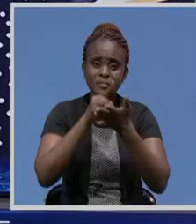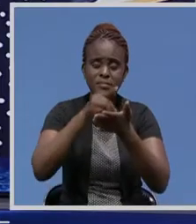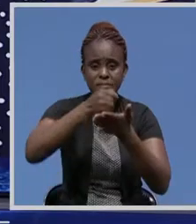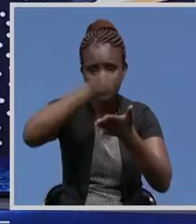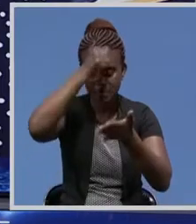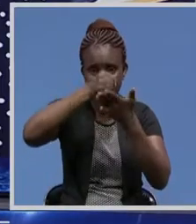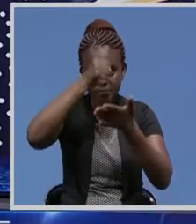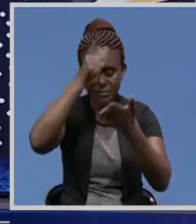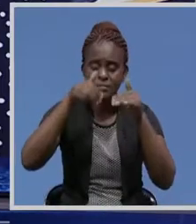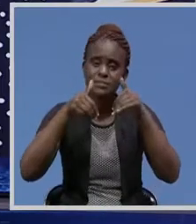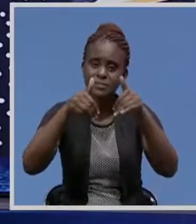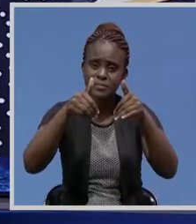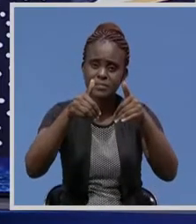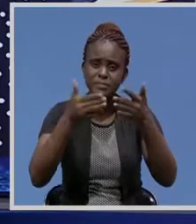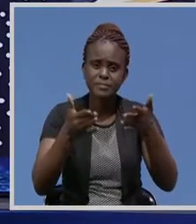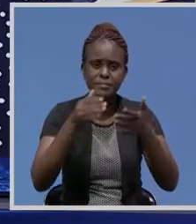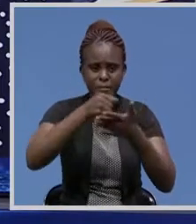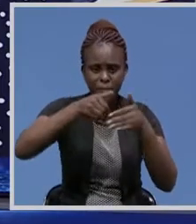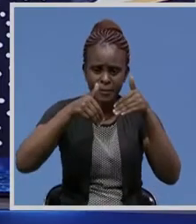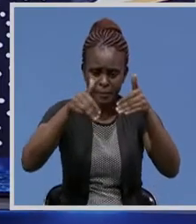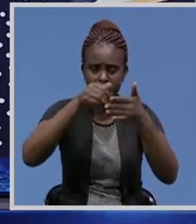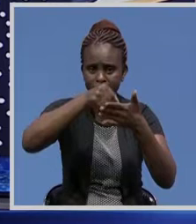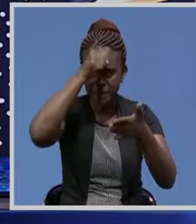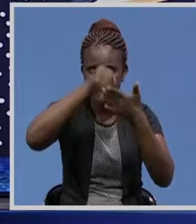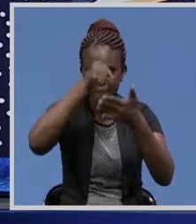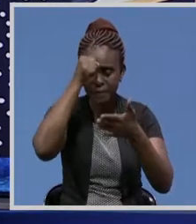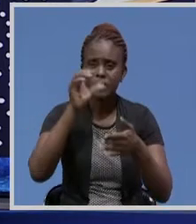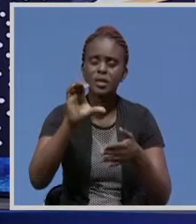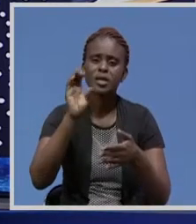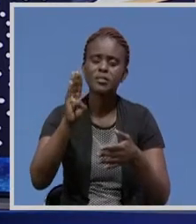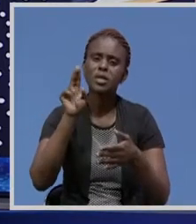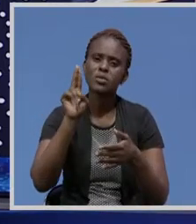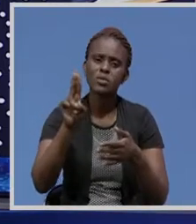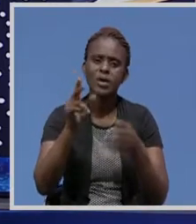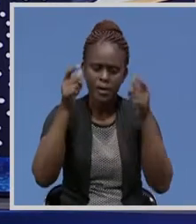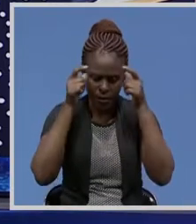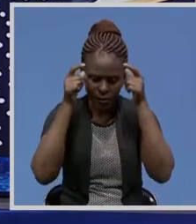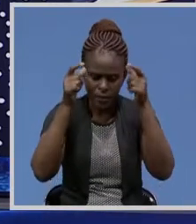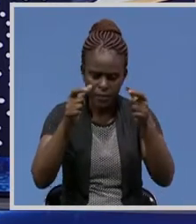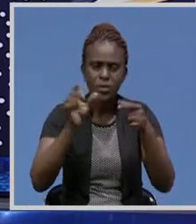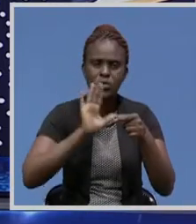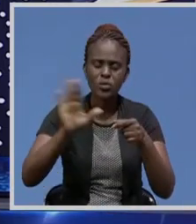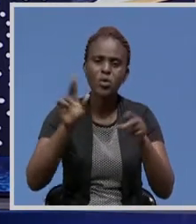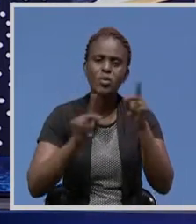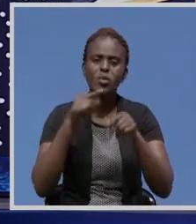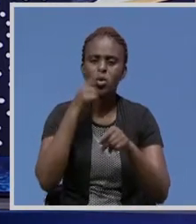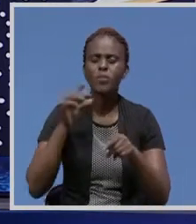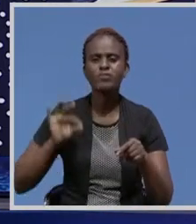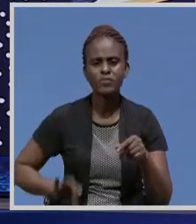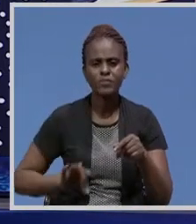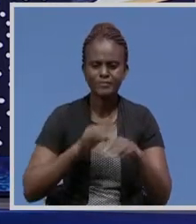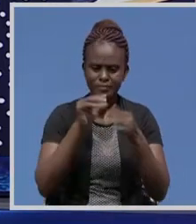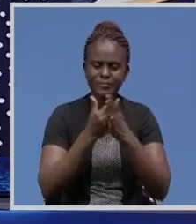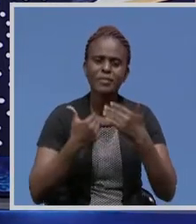The bus President Edgar Lunga has donated to students at the Kobabalch University has been handed over to the beneficiaries. there was